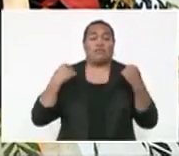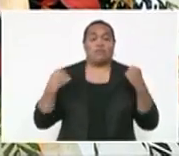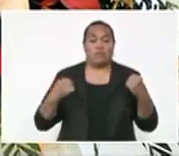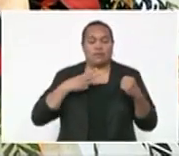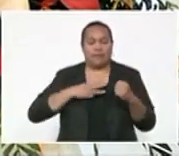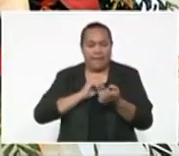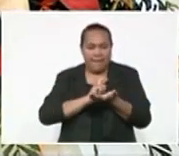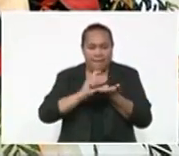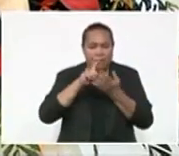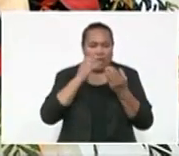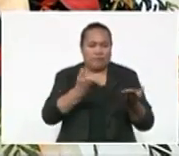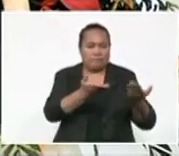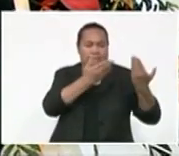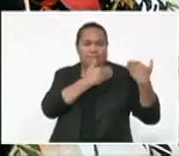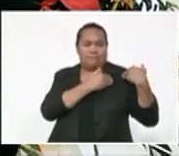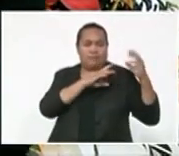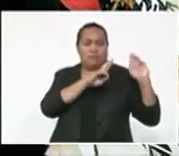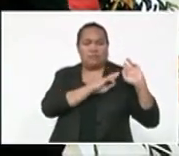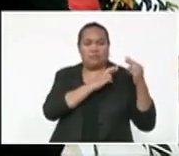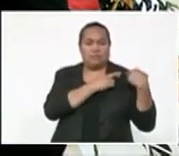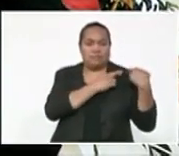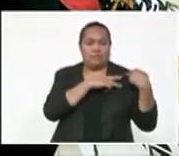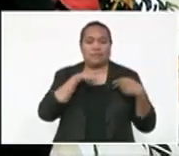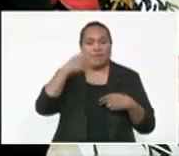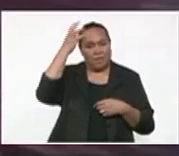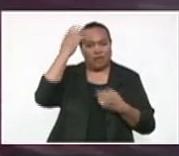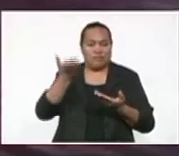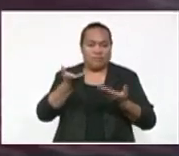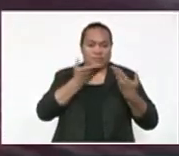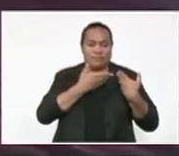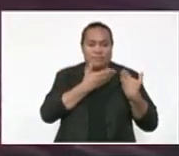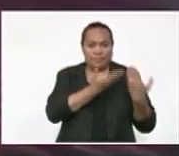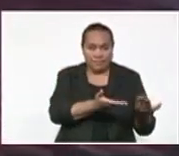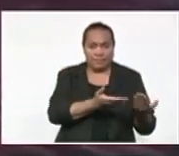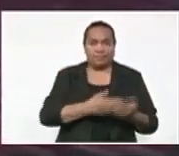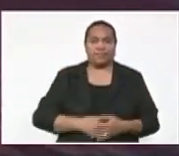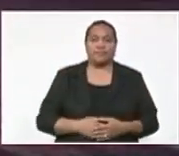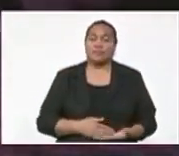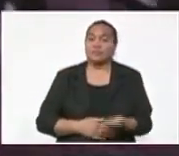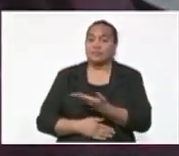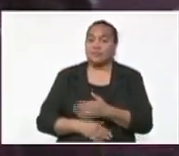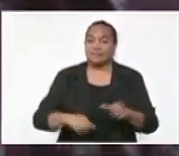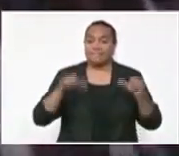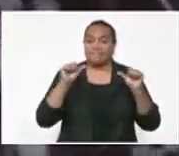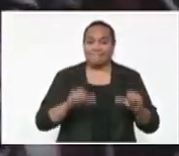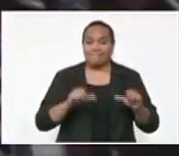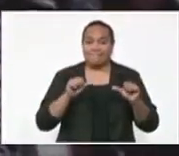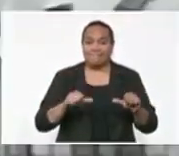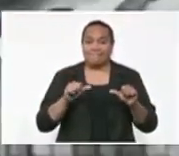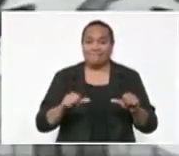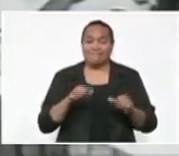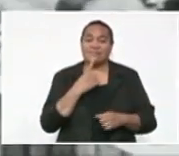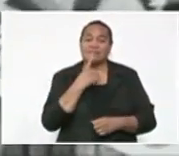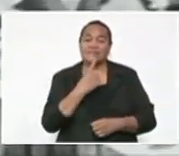as he takes over from Her Majesty Queen Elizabeth II. The President Rata William McCutton Iberis says